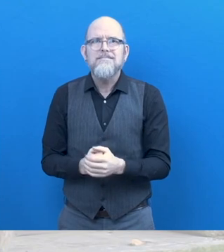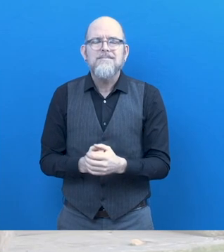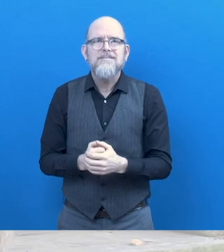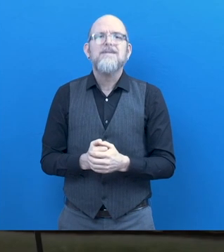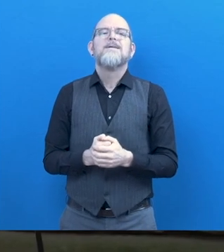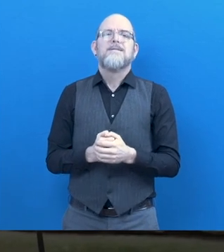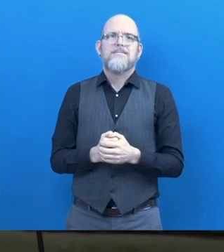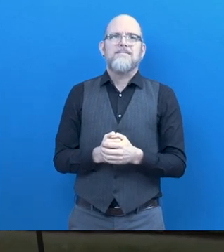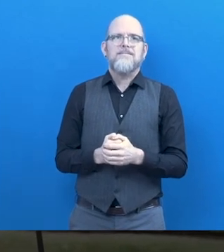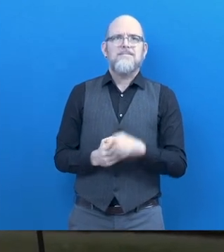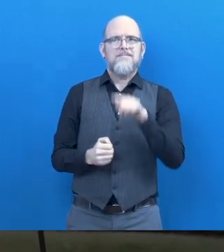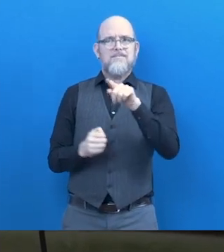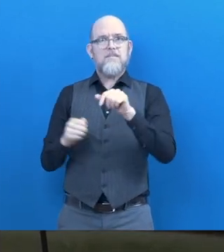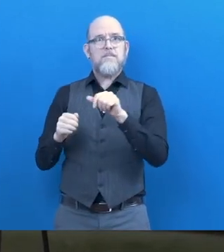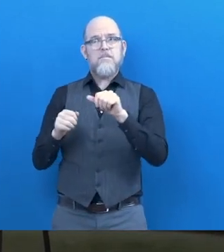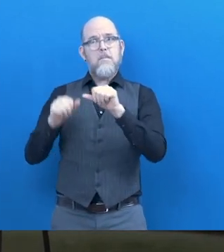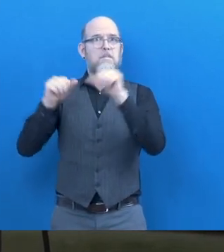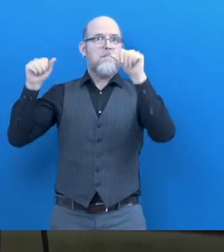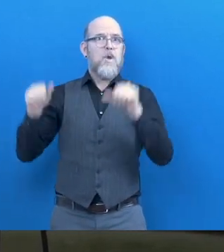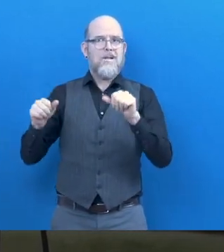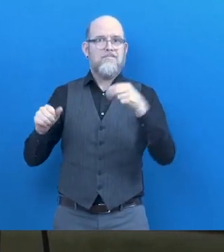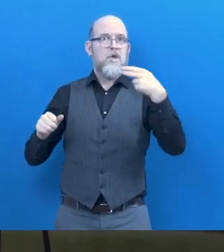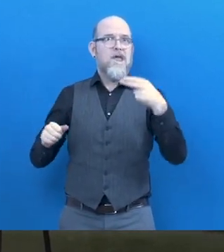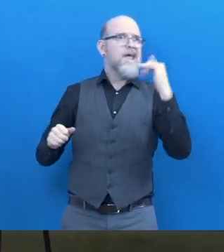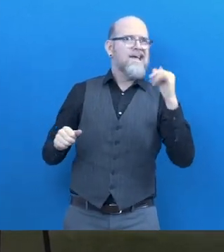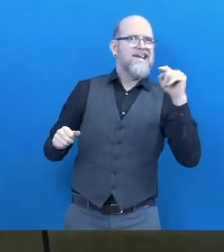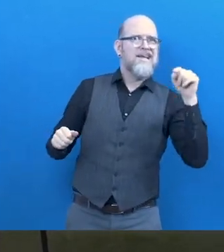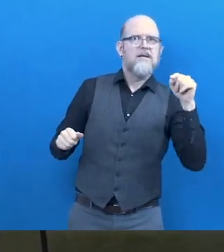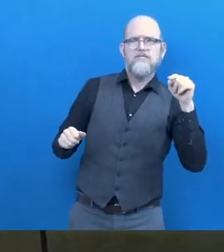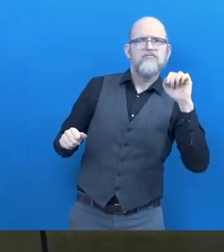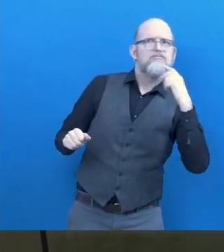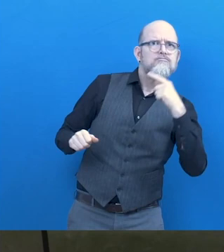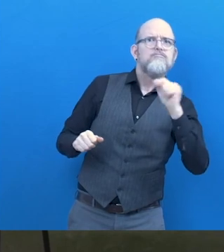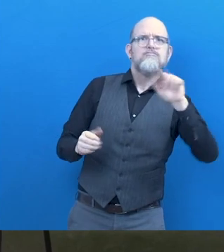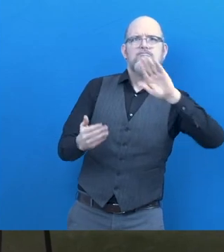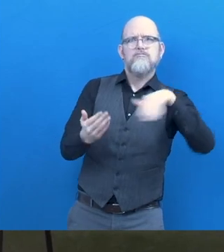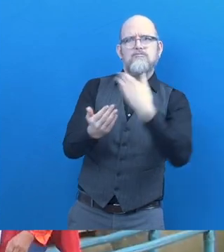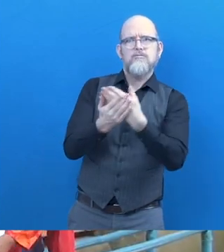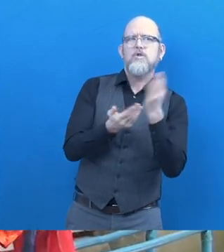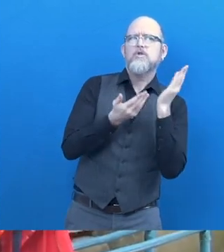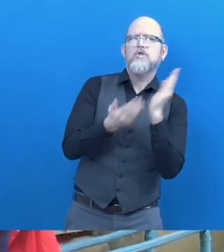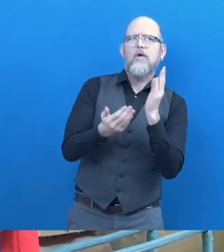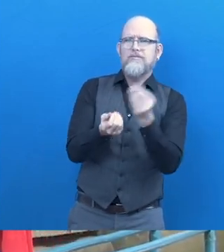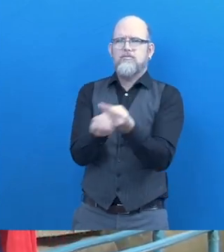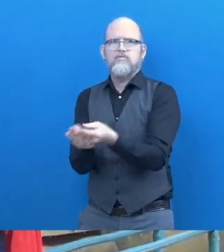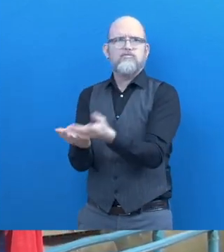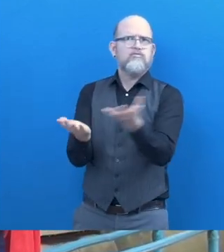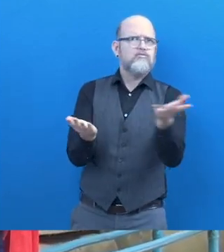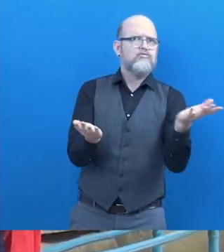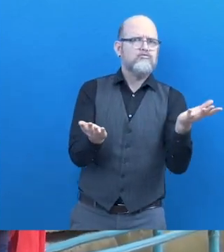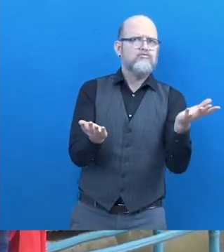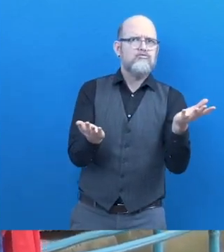inclusion. So under the model, H.I. basically ensured the systematic introduction of different